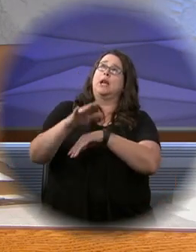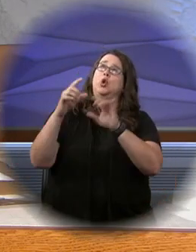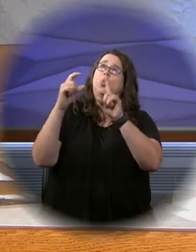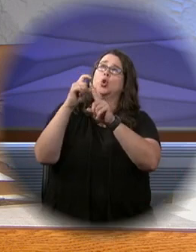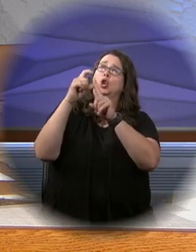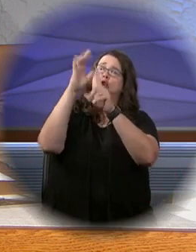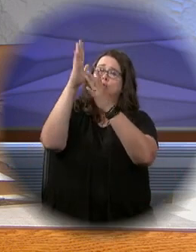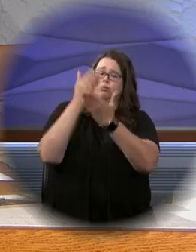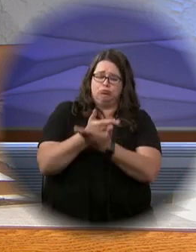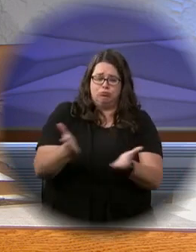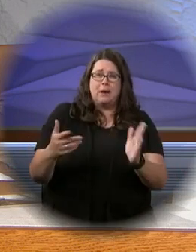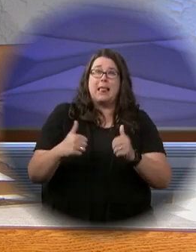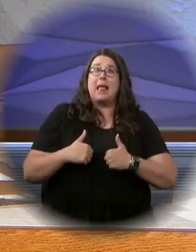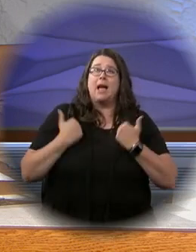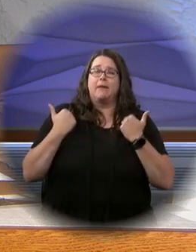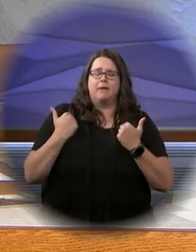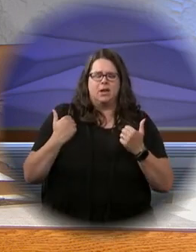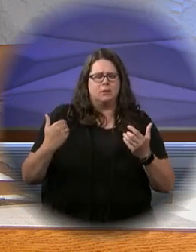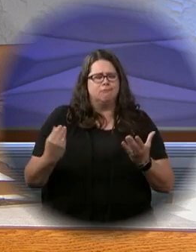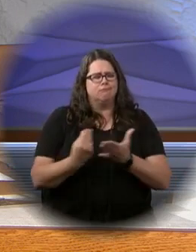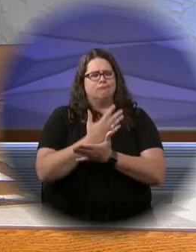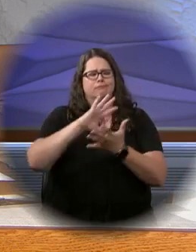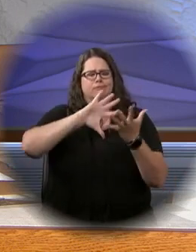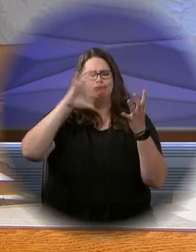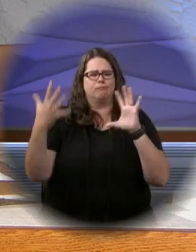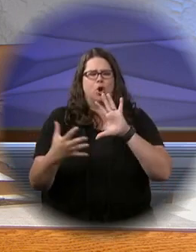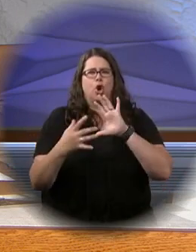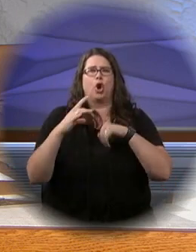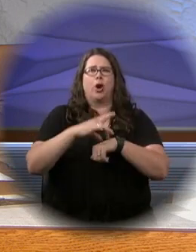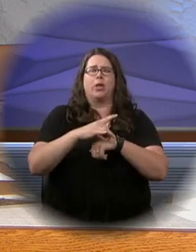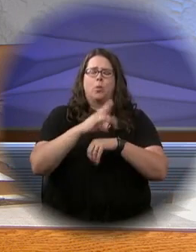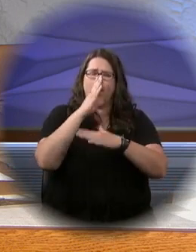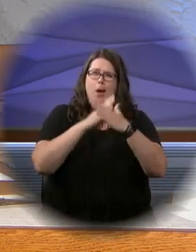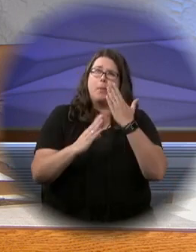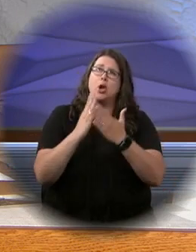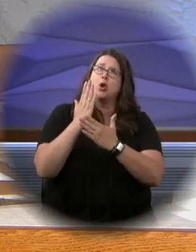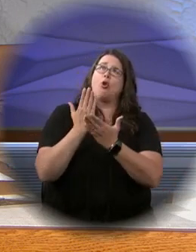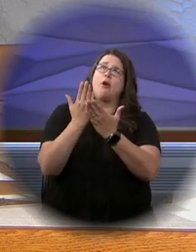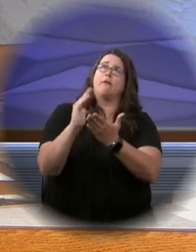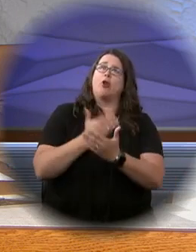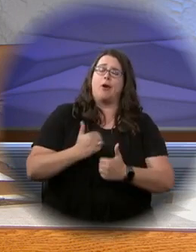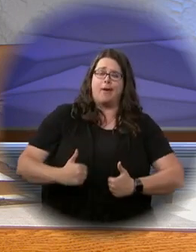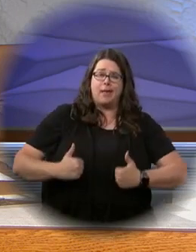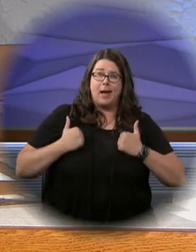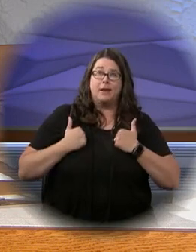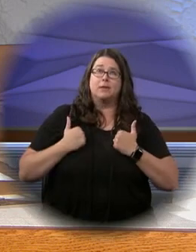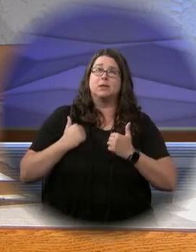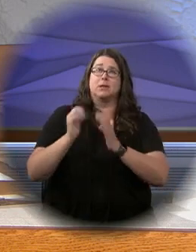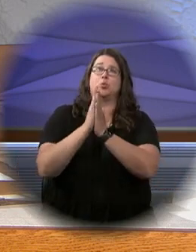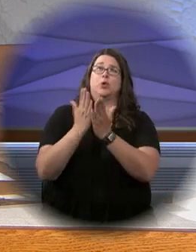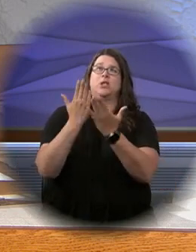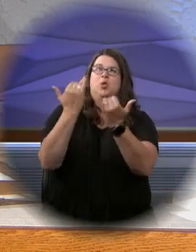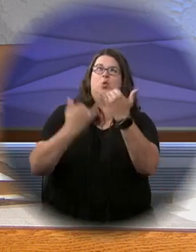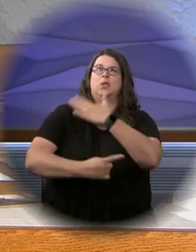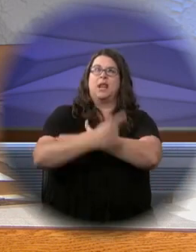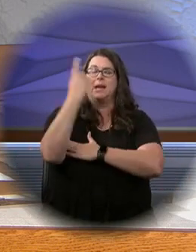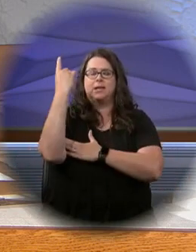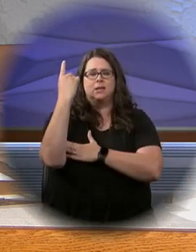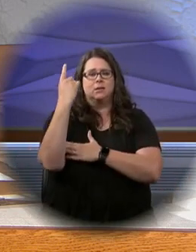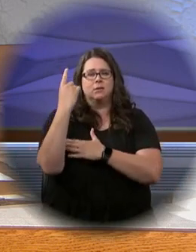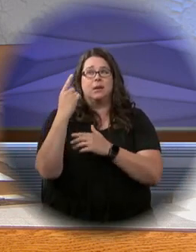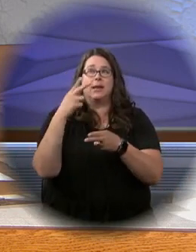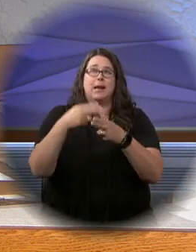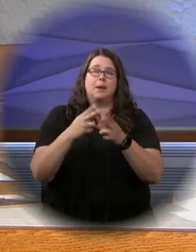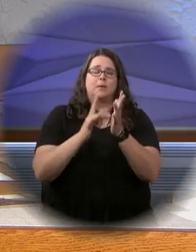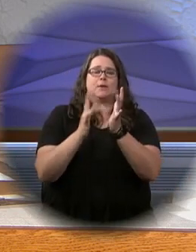life and to renew the face of the earth. We humbly offer our lives and these petitions this day, as we do so